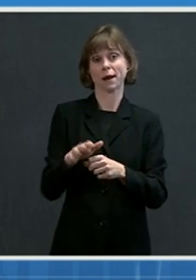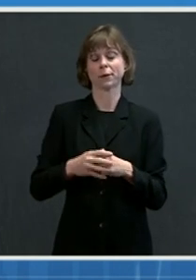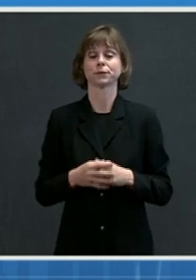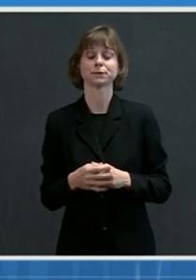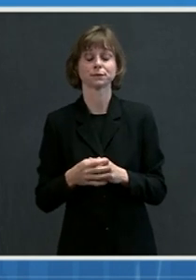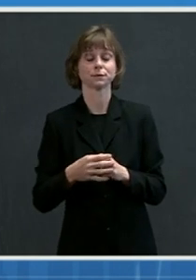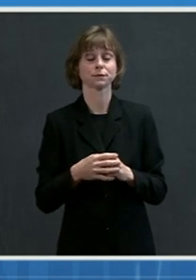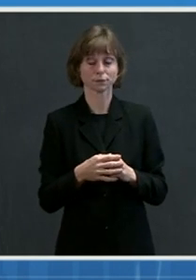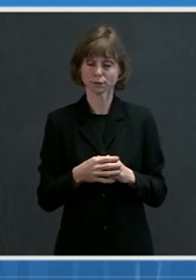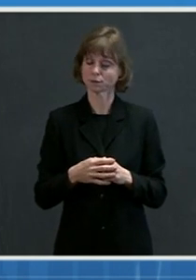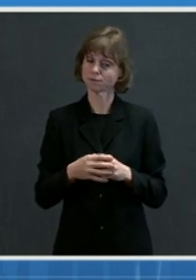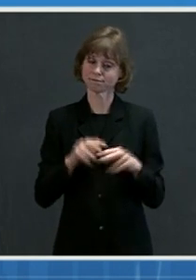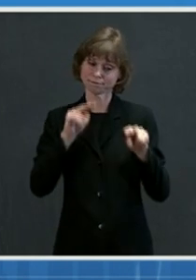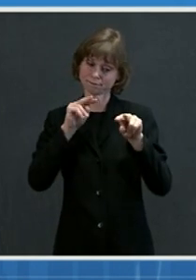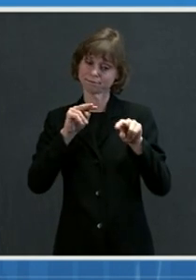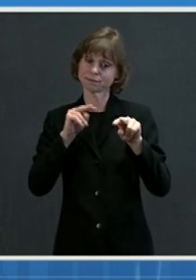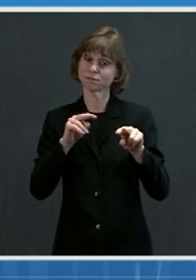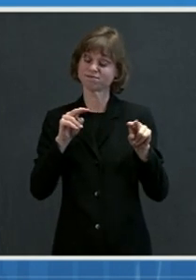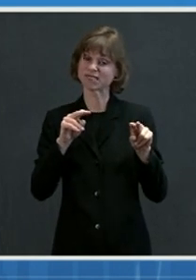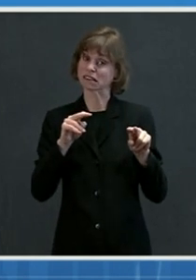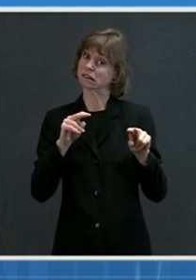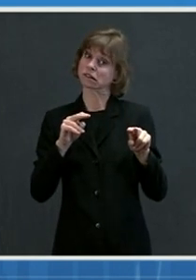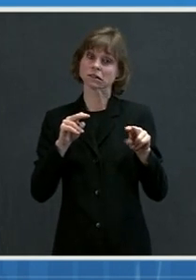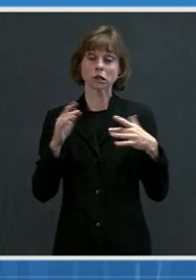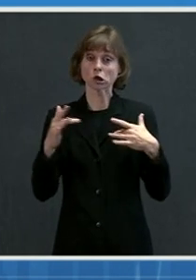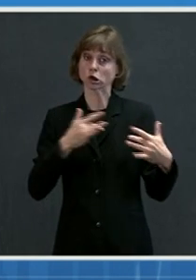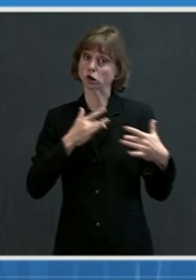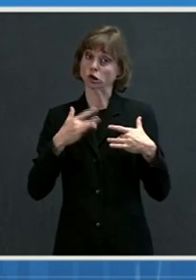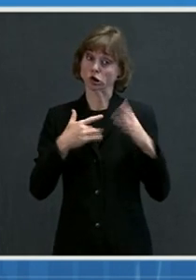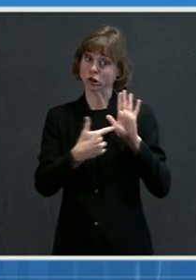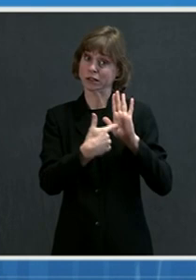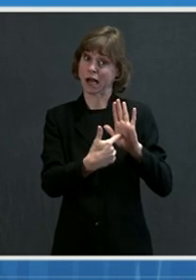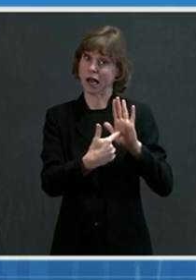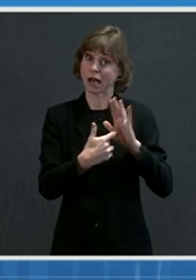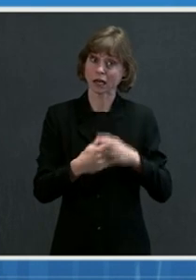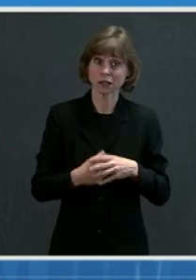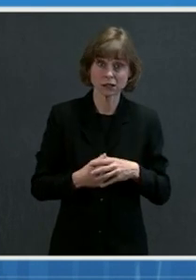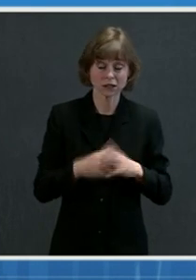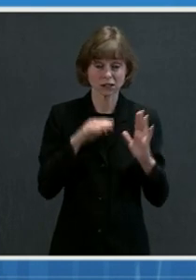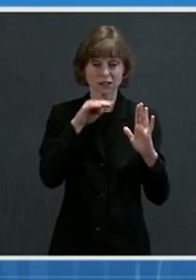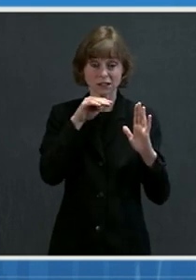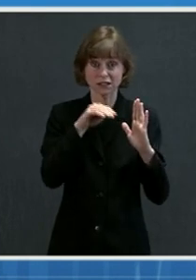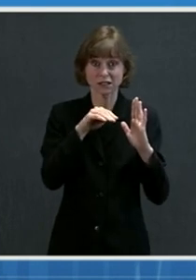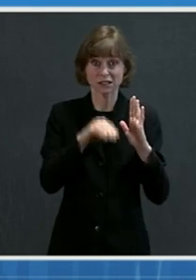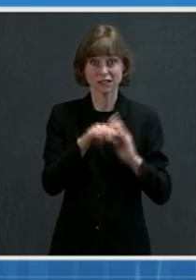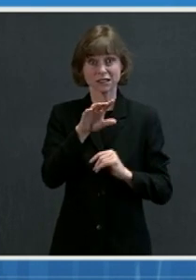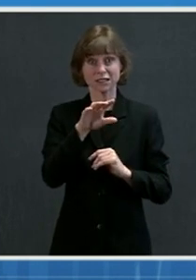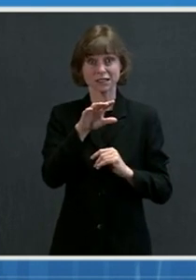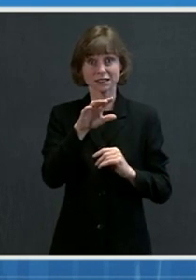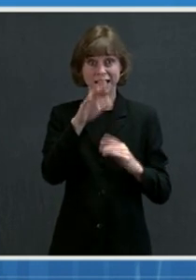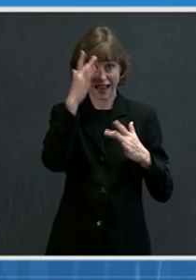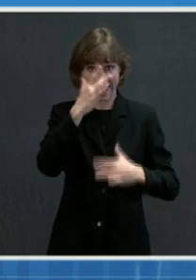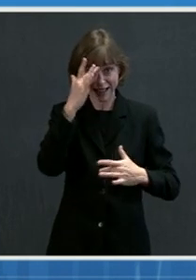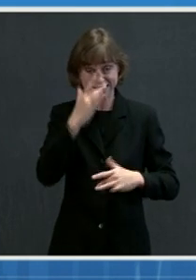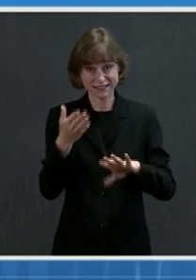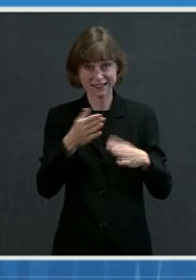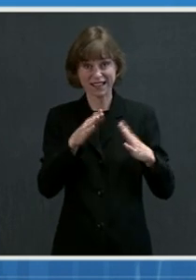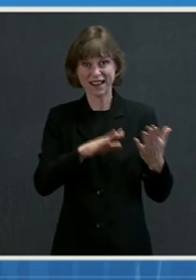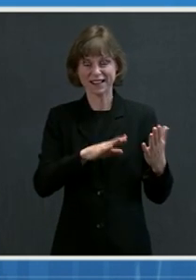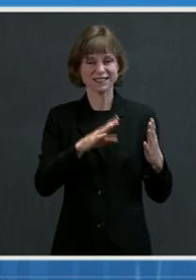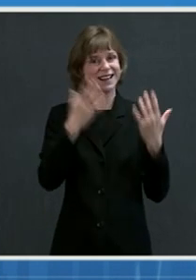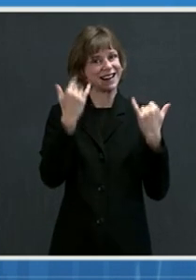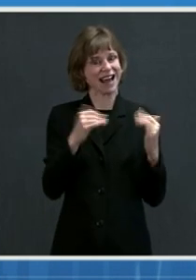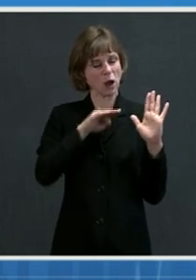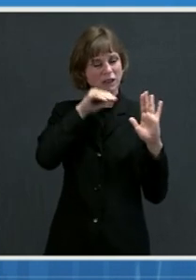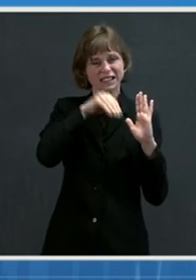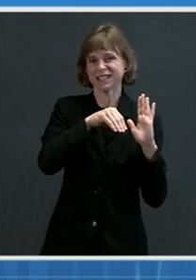see troubling signs in the trajectory of the pandemic in the U.S., with the most recent declines in cases and deaths continuing to show signs of stalling.